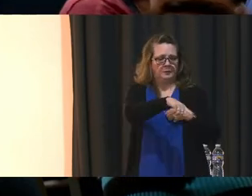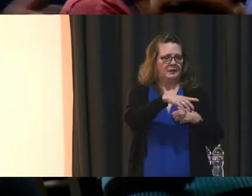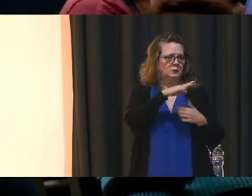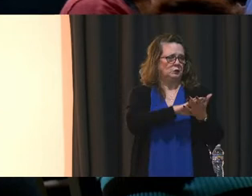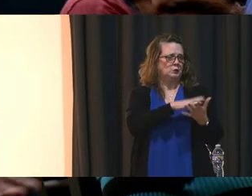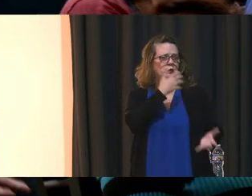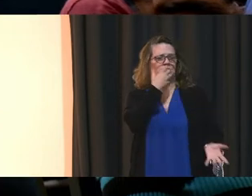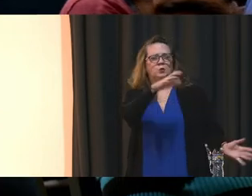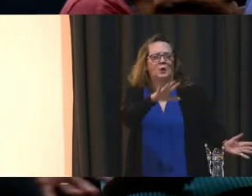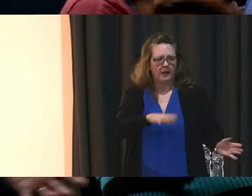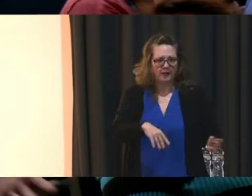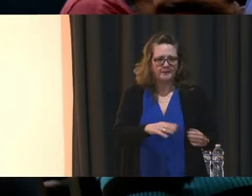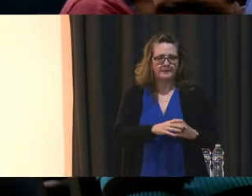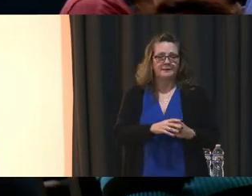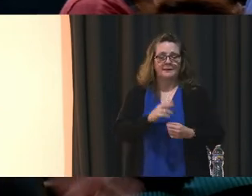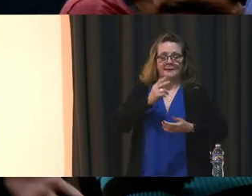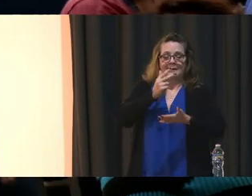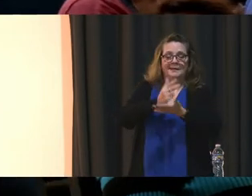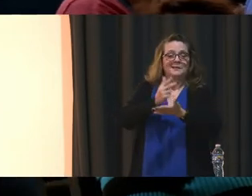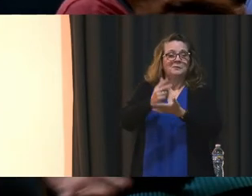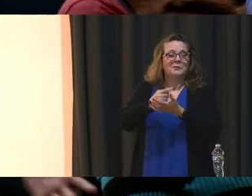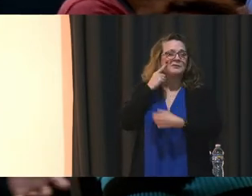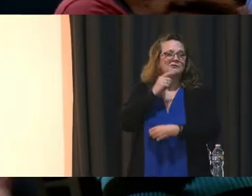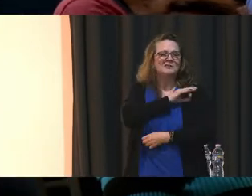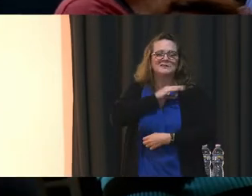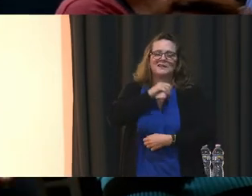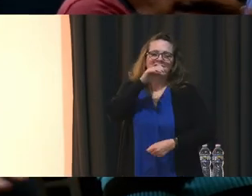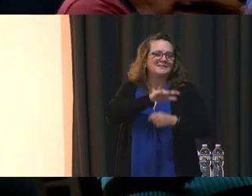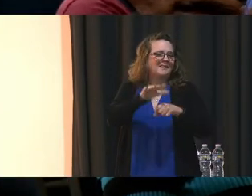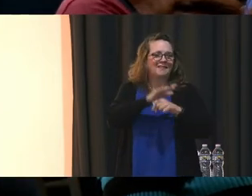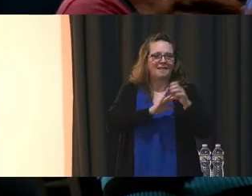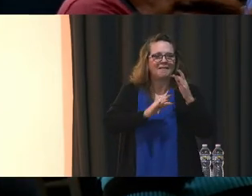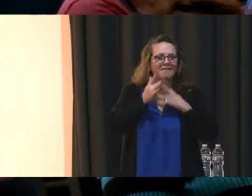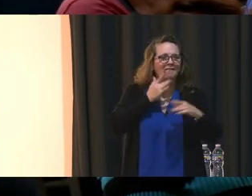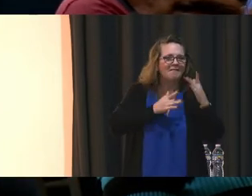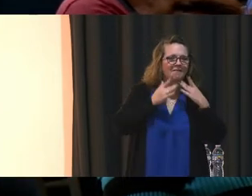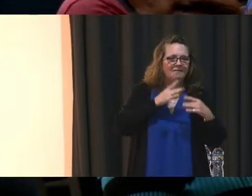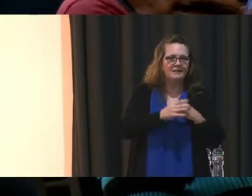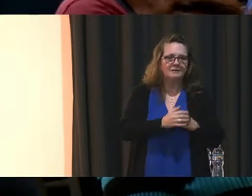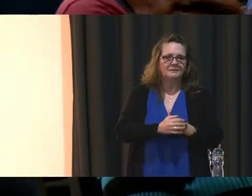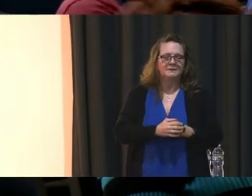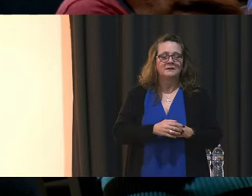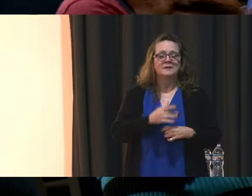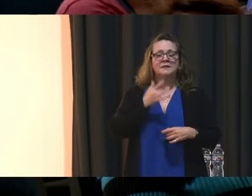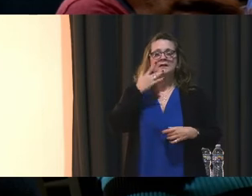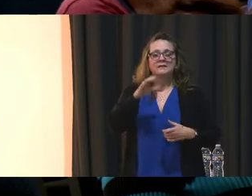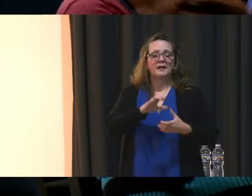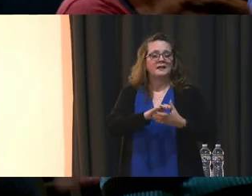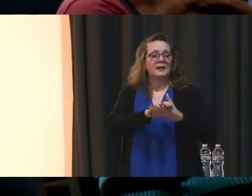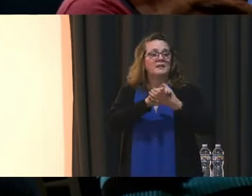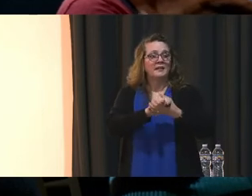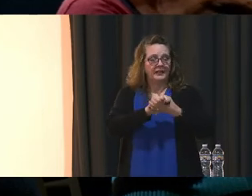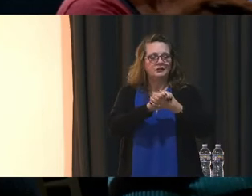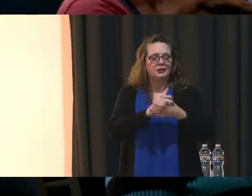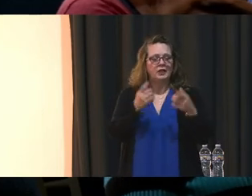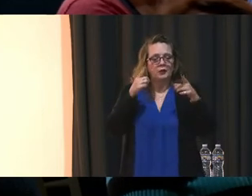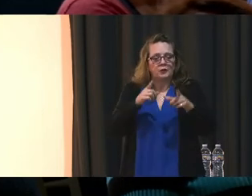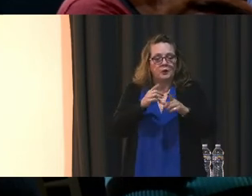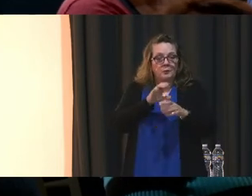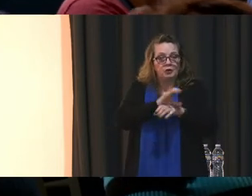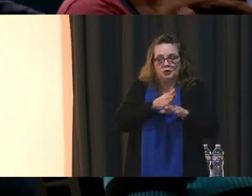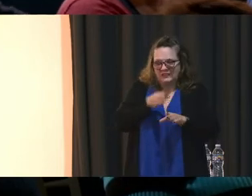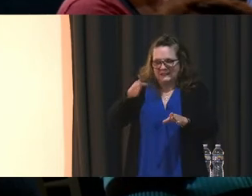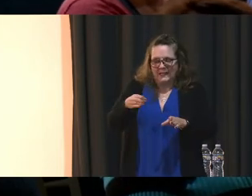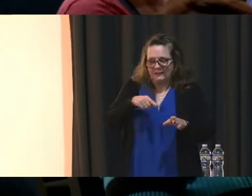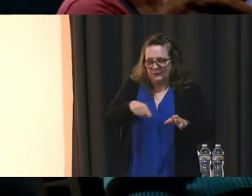There's inadequate parking for the staff at the school. Luckily, there's a handshake agreement with a church next door. But if they decide to pull